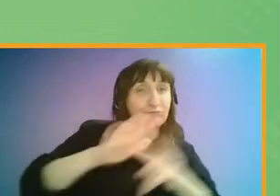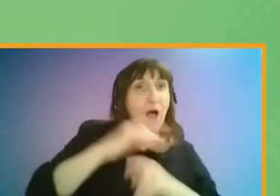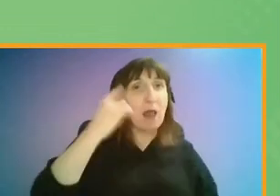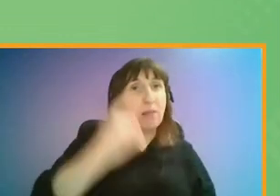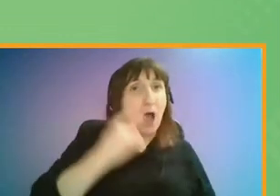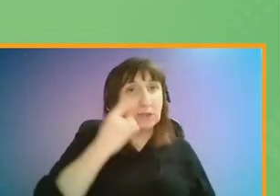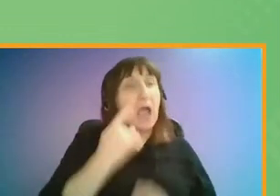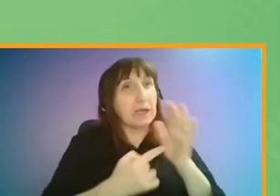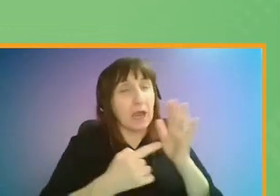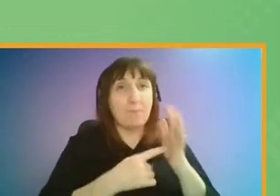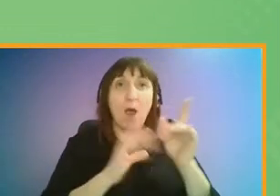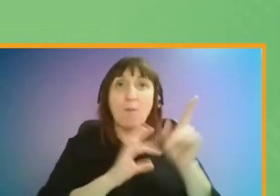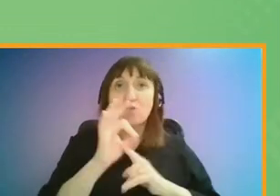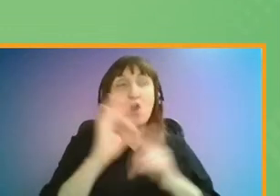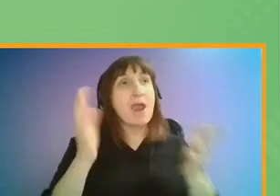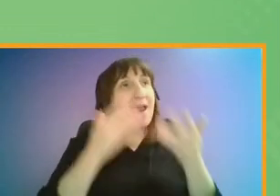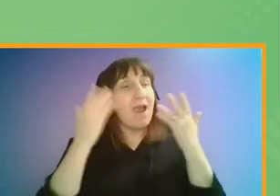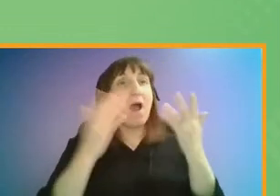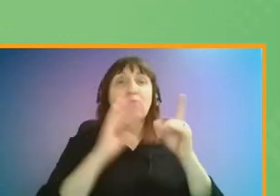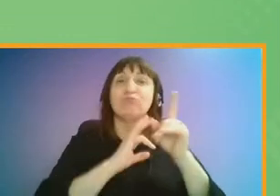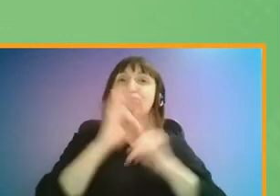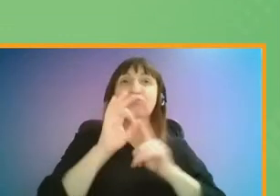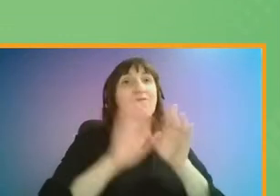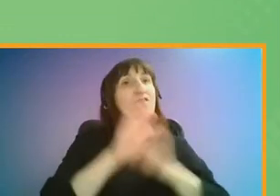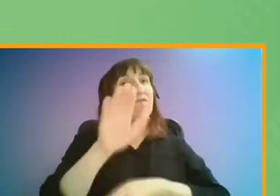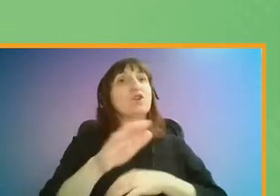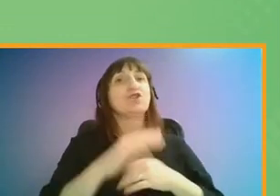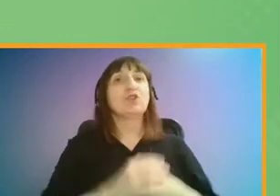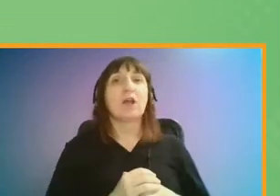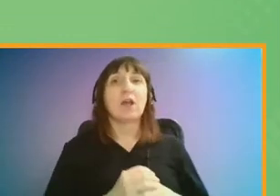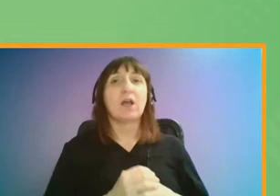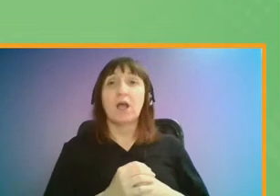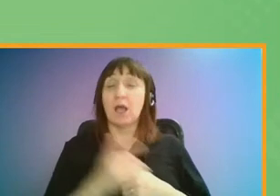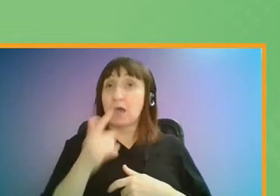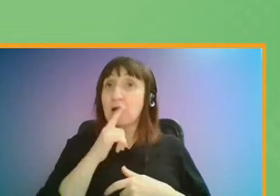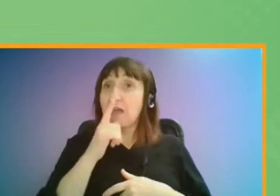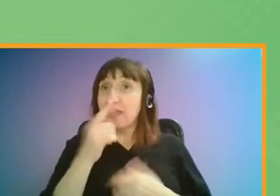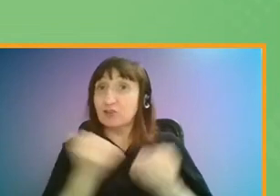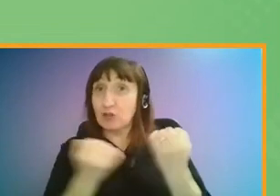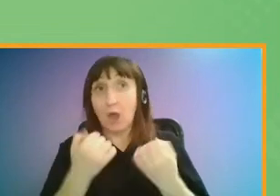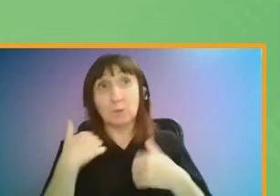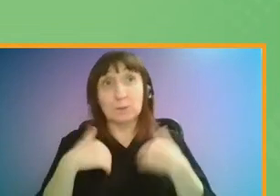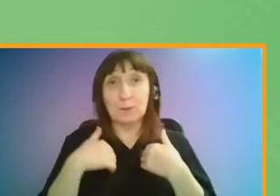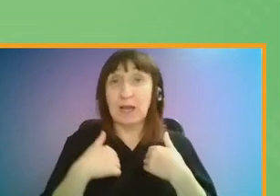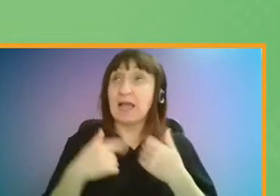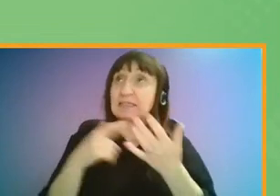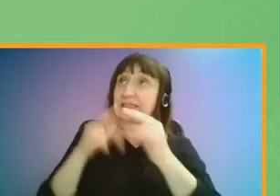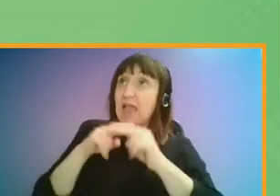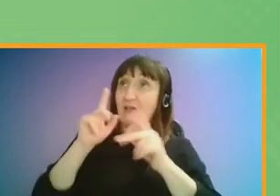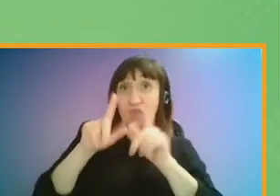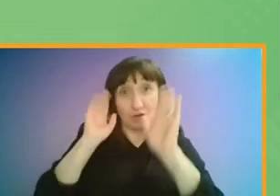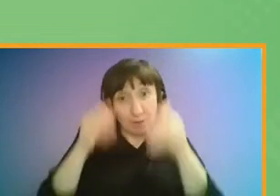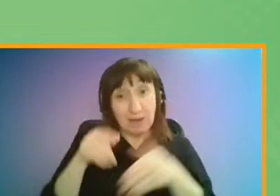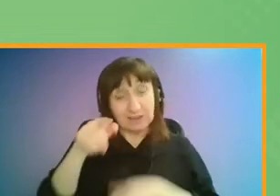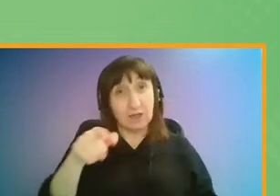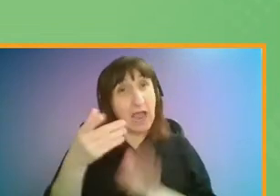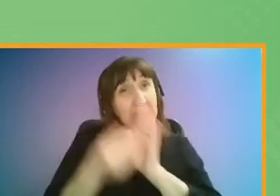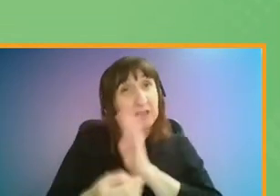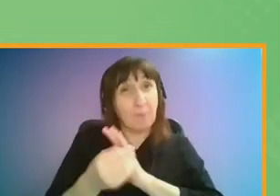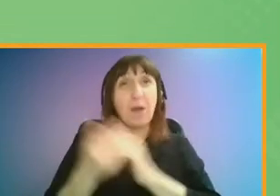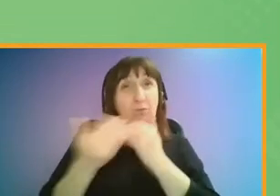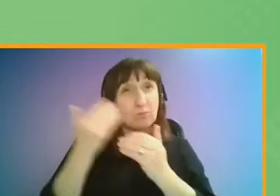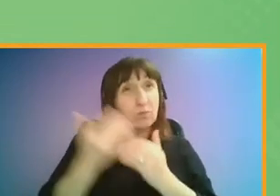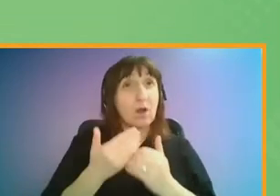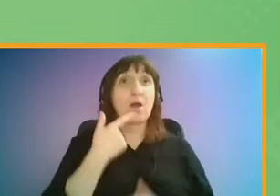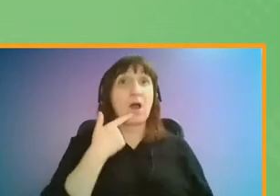will be a key part of improving air quality in London in the future. Embracing electric vehicles is something that TfL are committed to, an example being the increasing